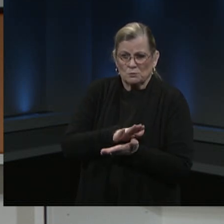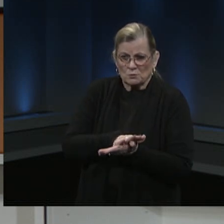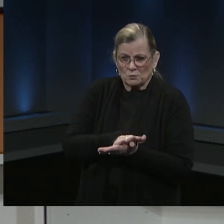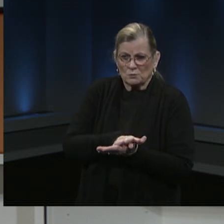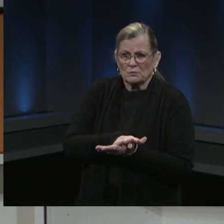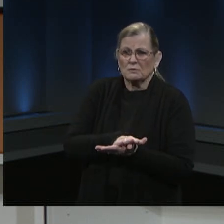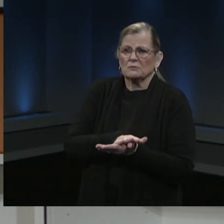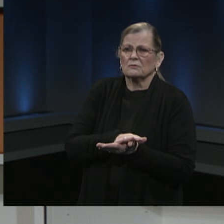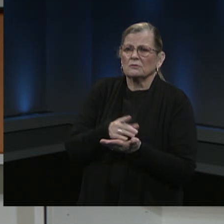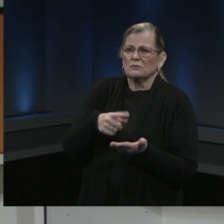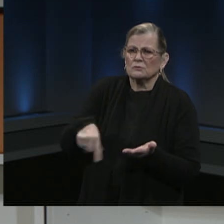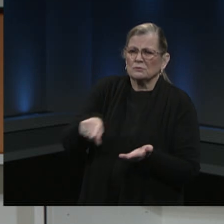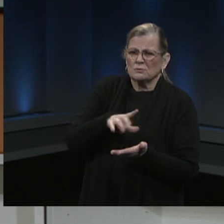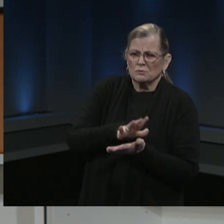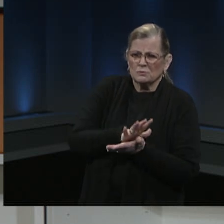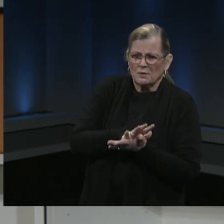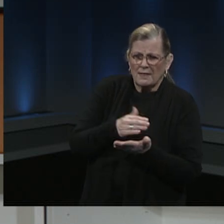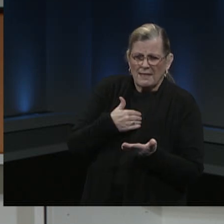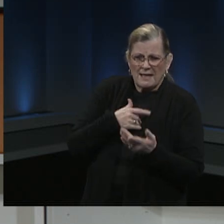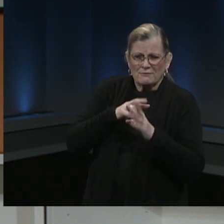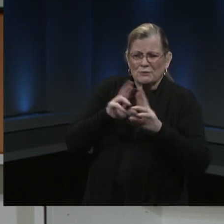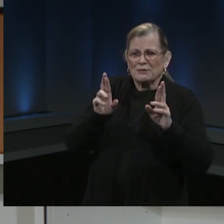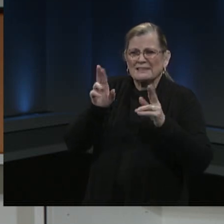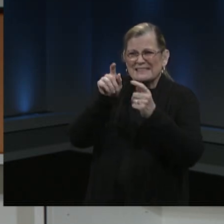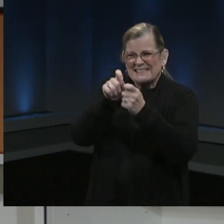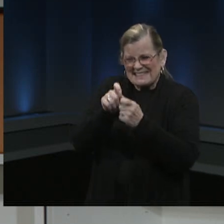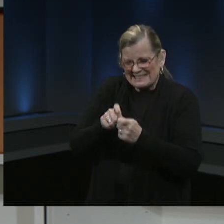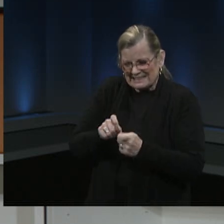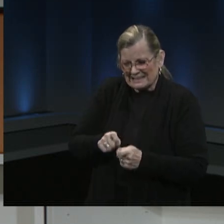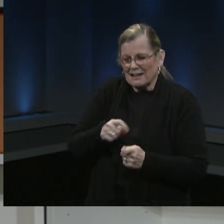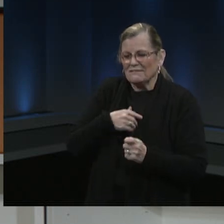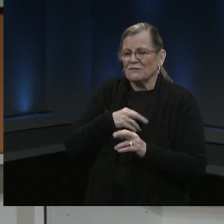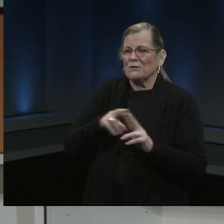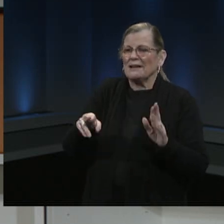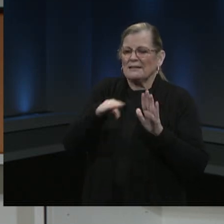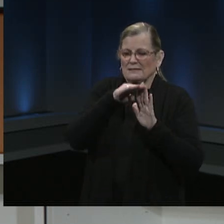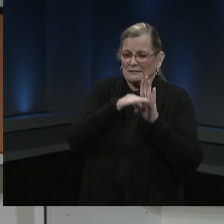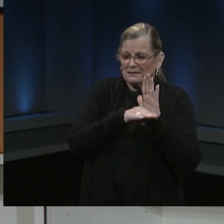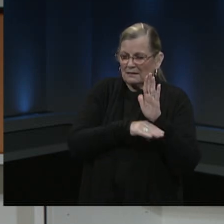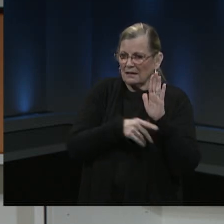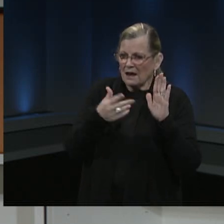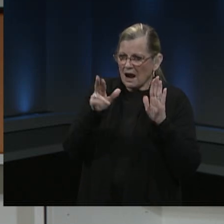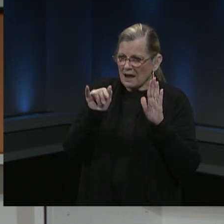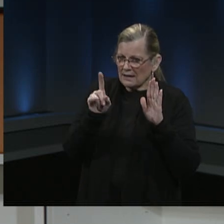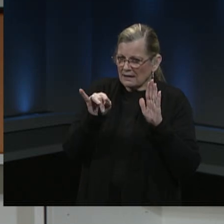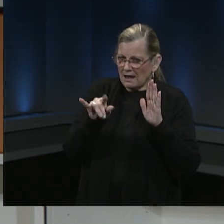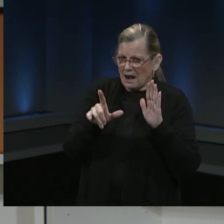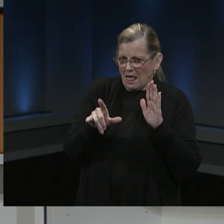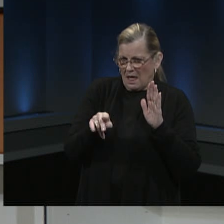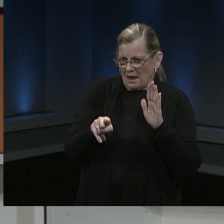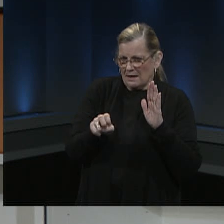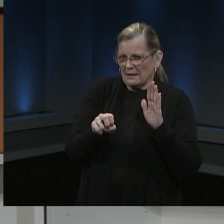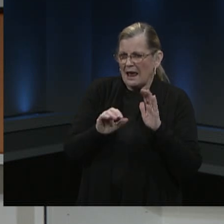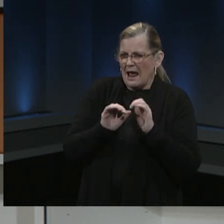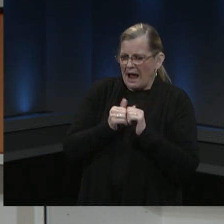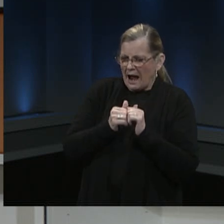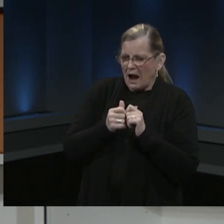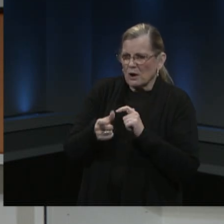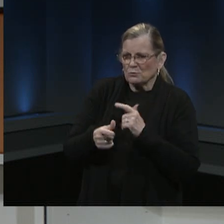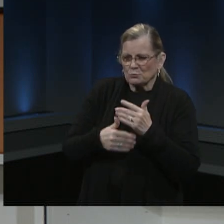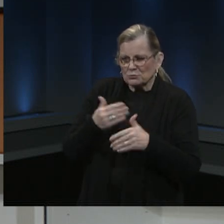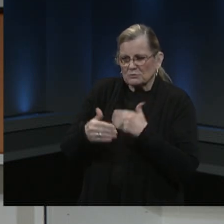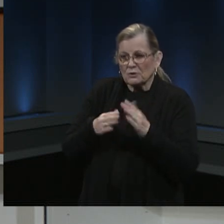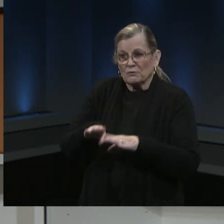the detailed guidance and communities can understand how we can continue to reopen if we